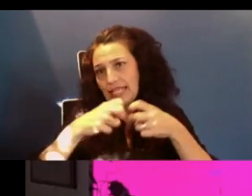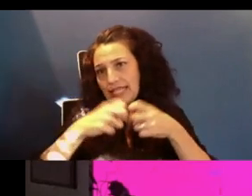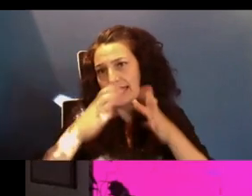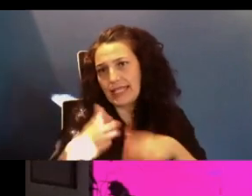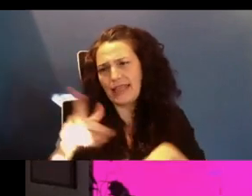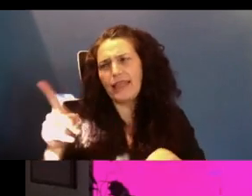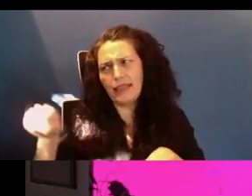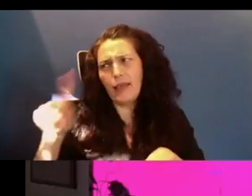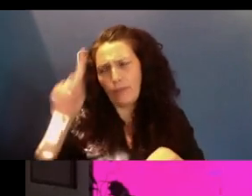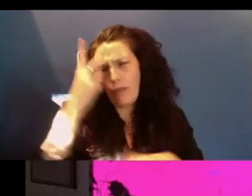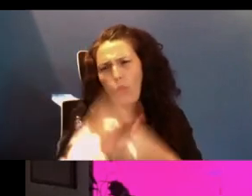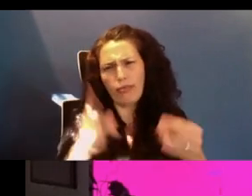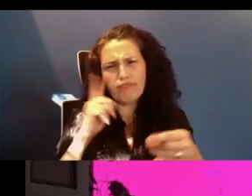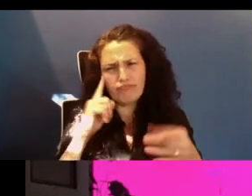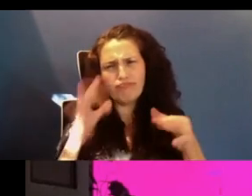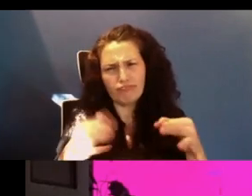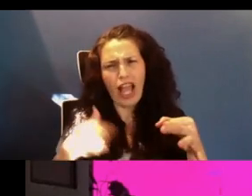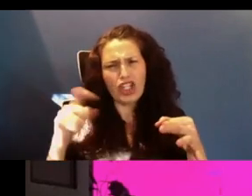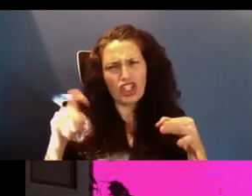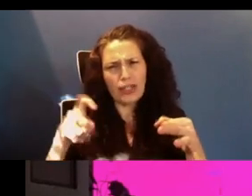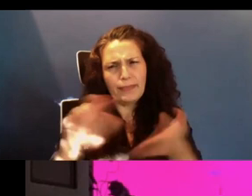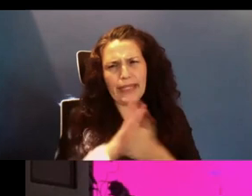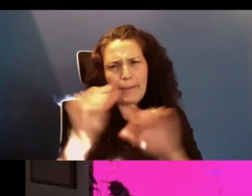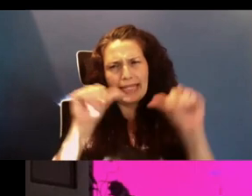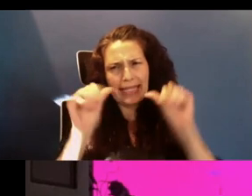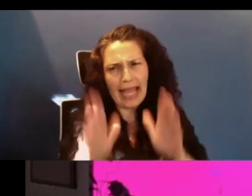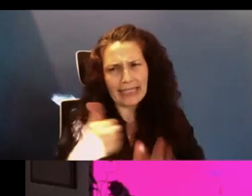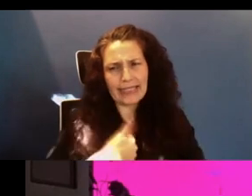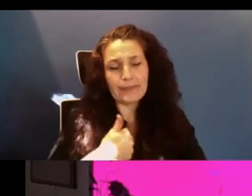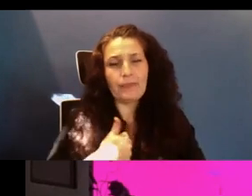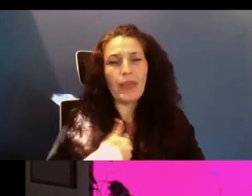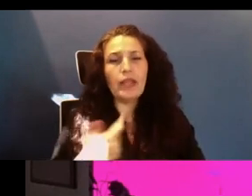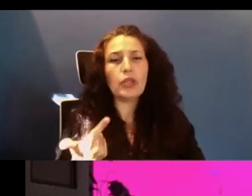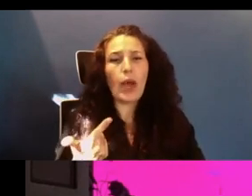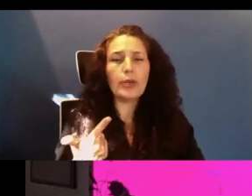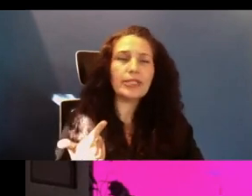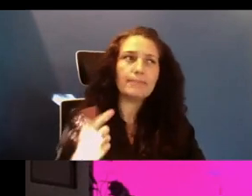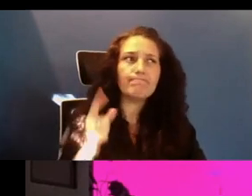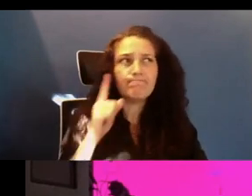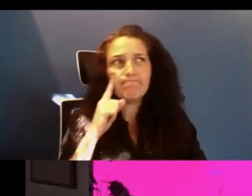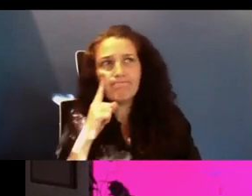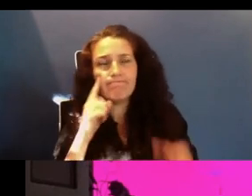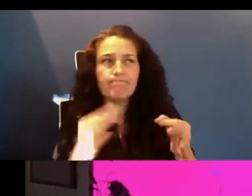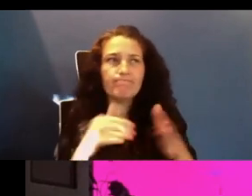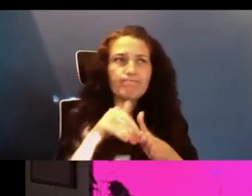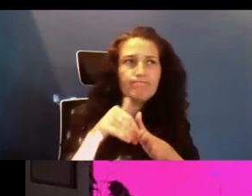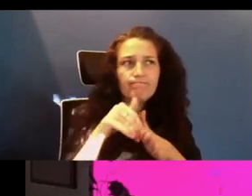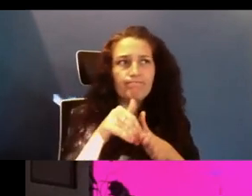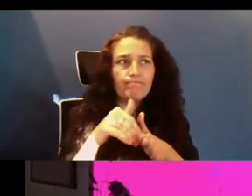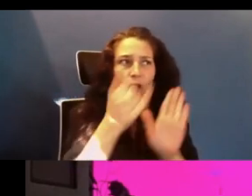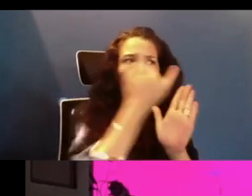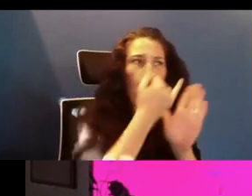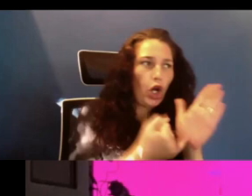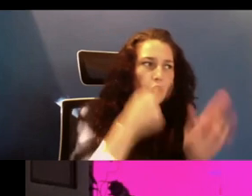scientist when I grew up. So one of the challenges I faced was feeling like I had to choose. I had to choose art or I had